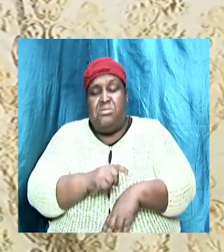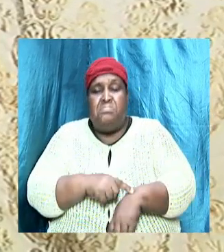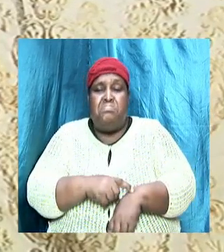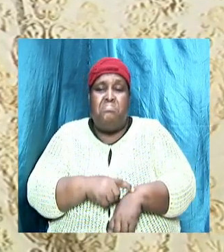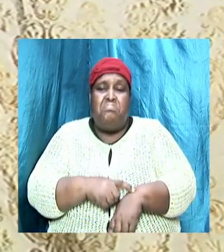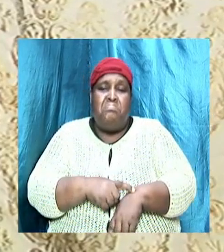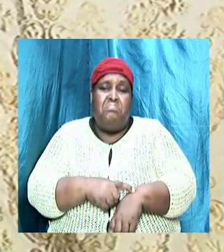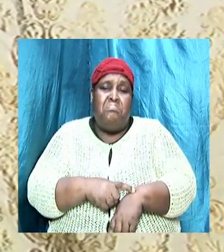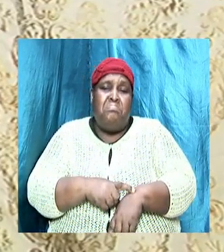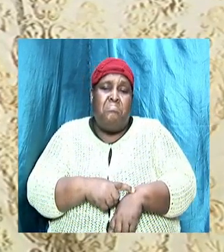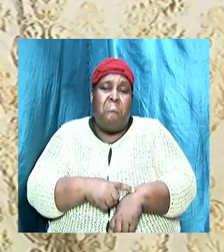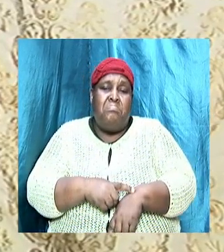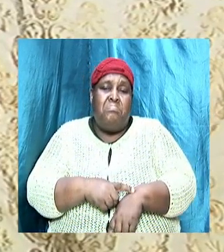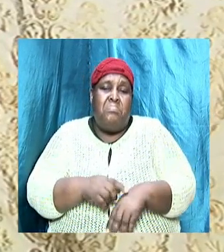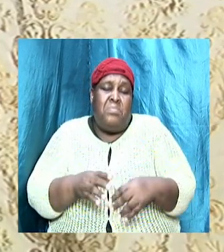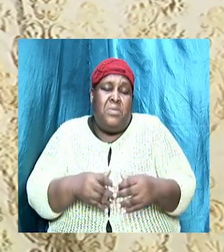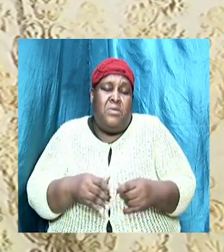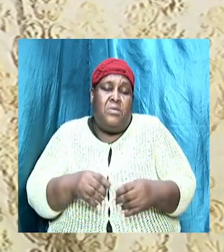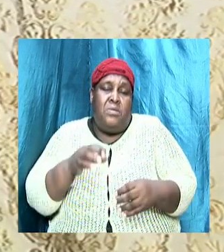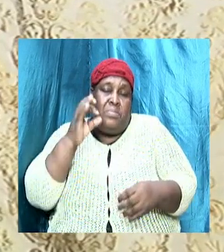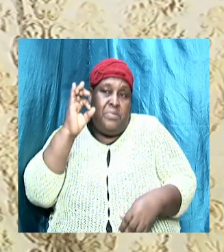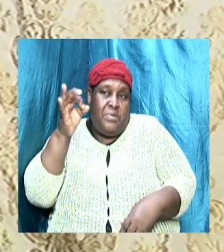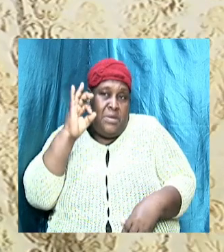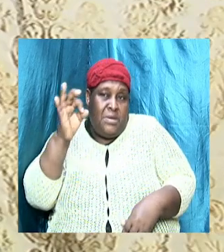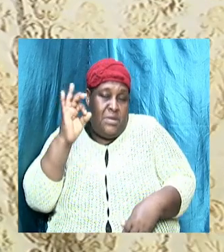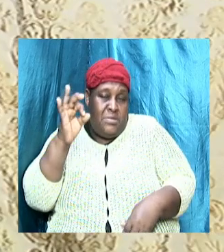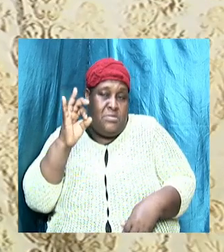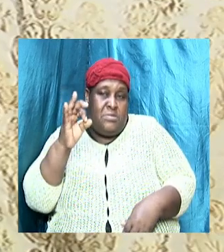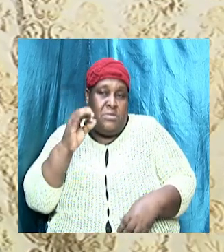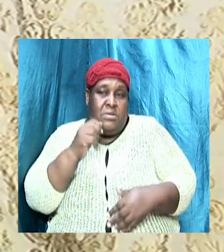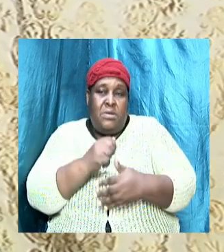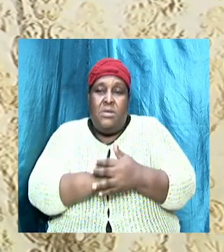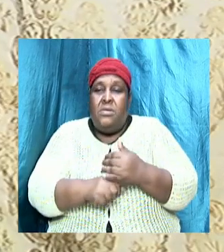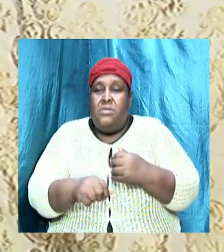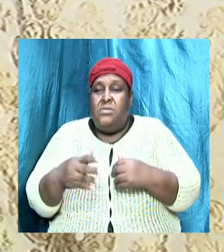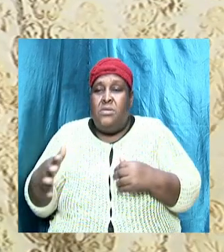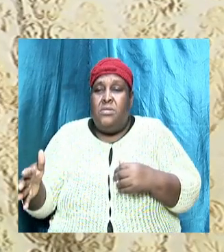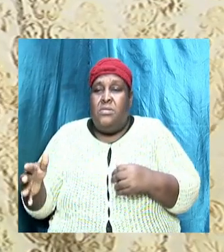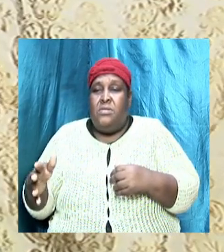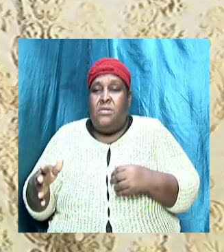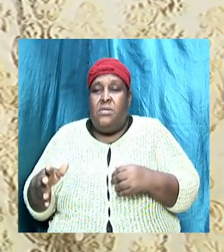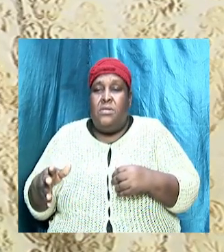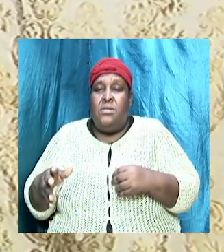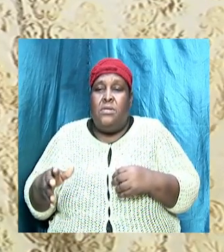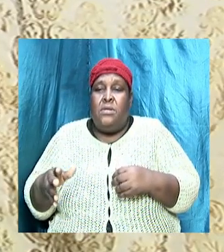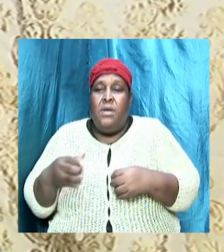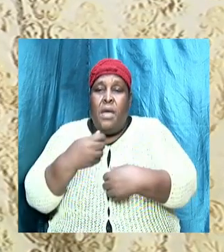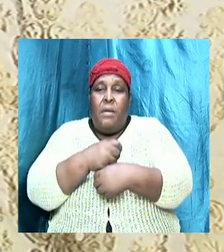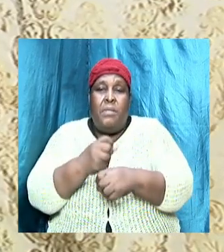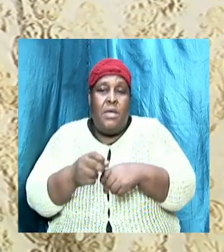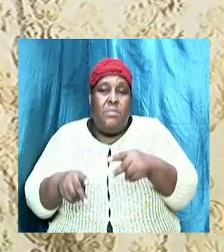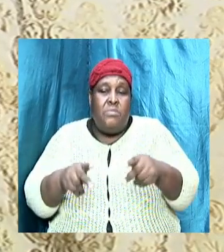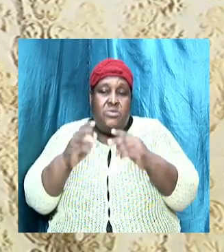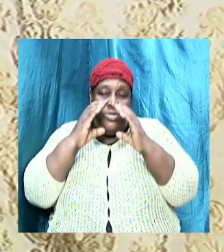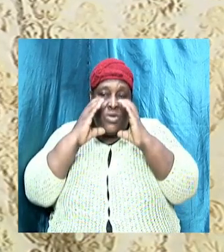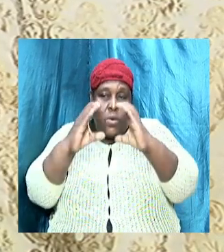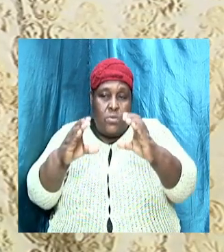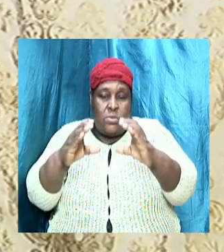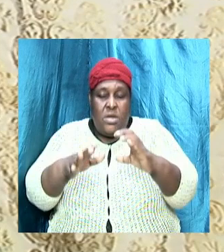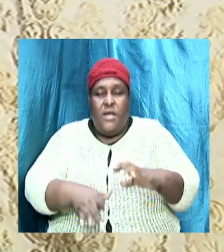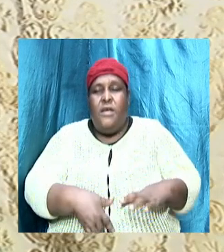you know, rather to preach something that will cause individuals to shout and to feel good rather than telling people